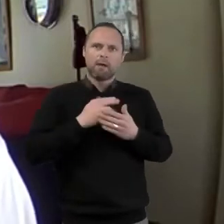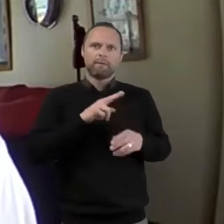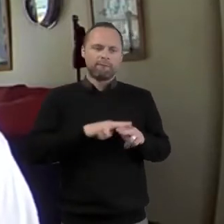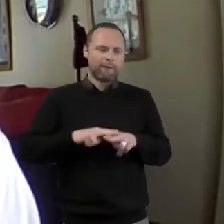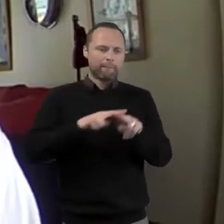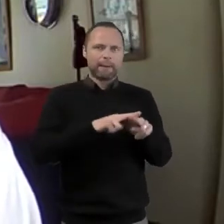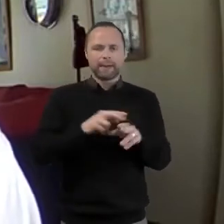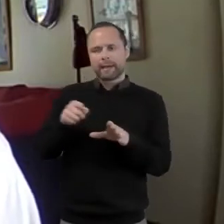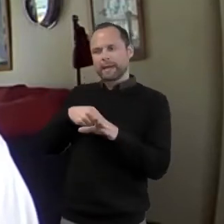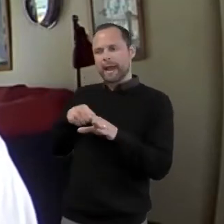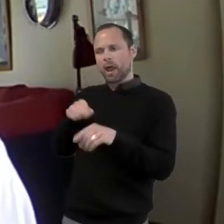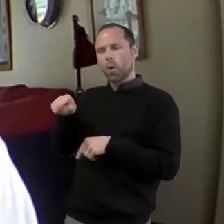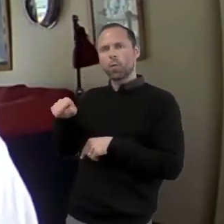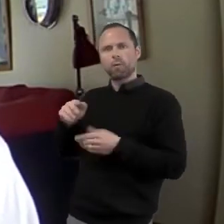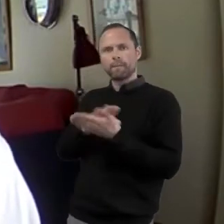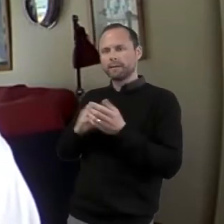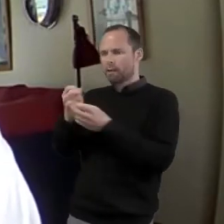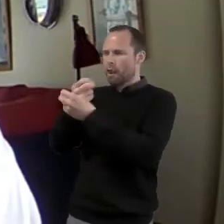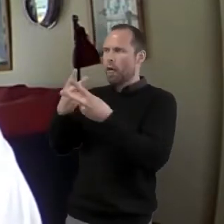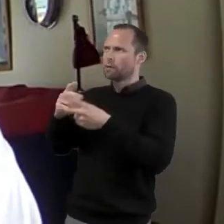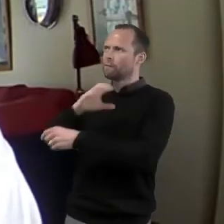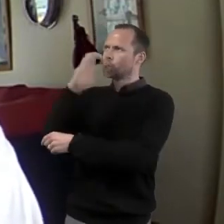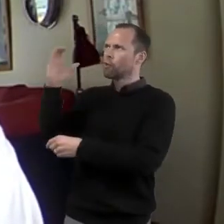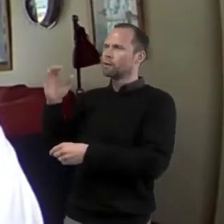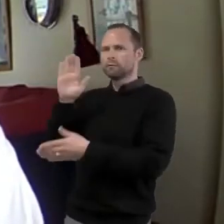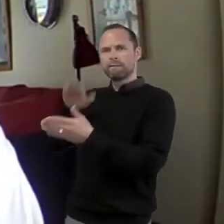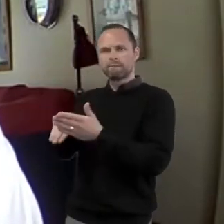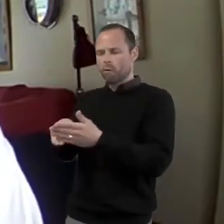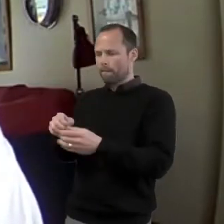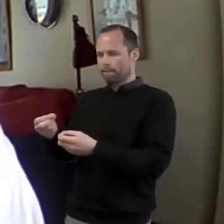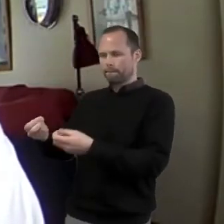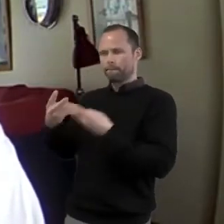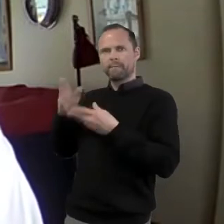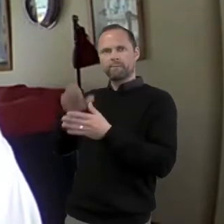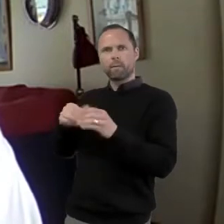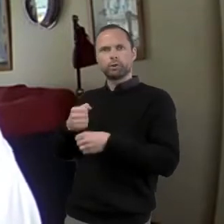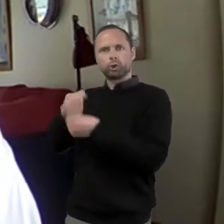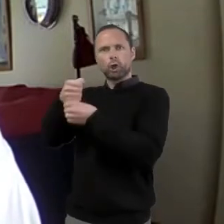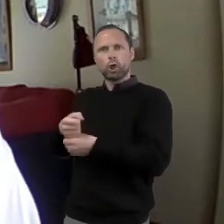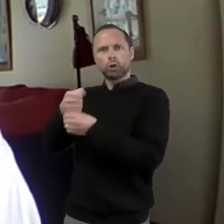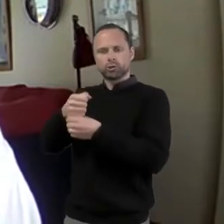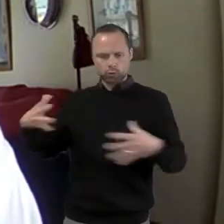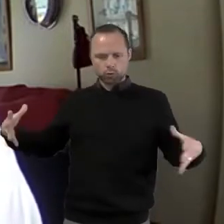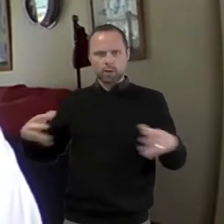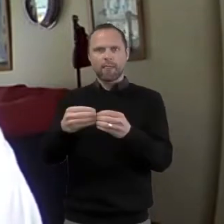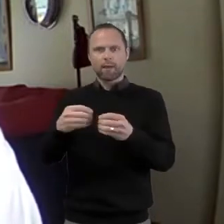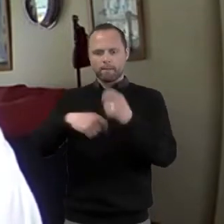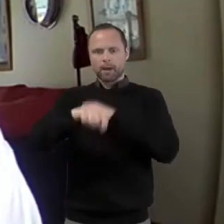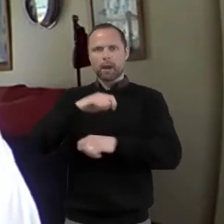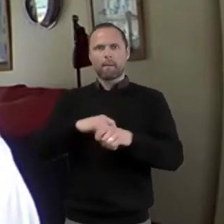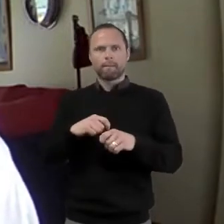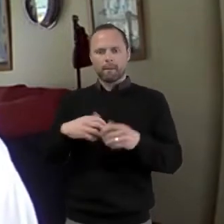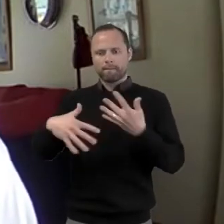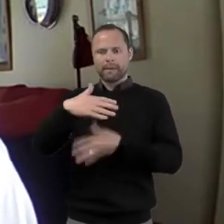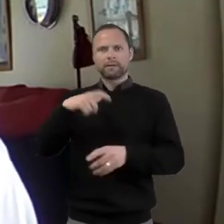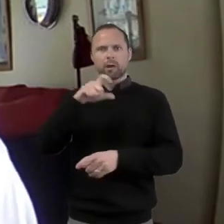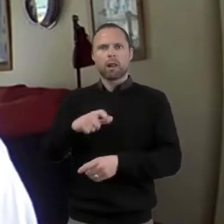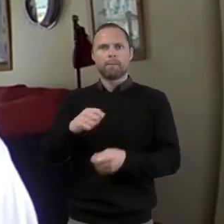and the yellow, the light of Christ through the church, come together to impact the faith and life